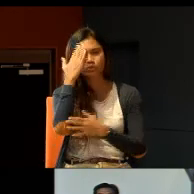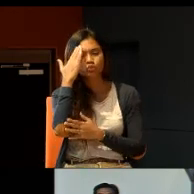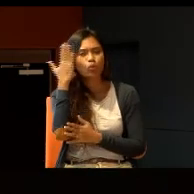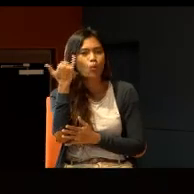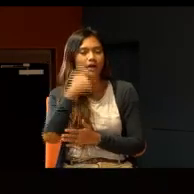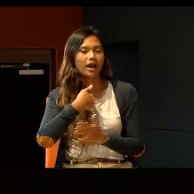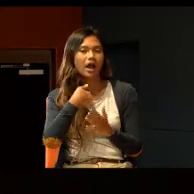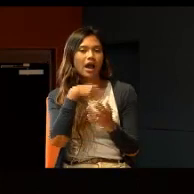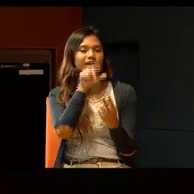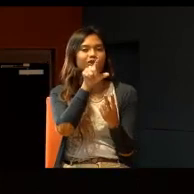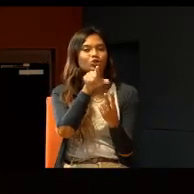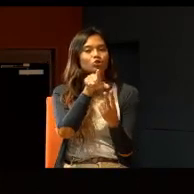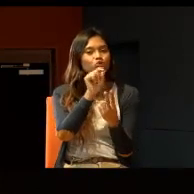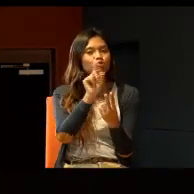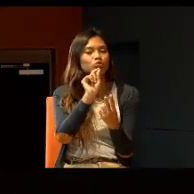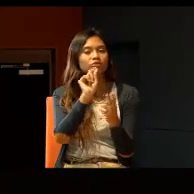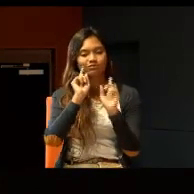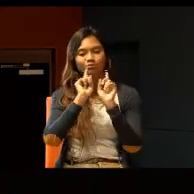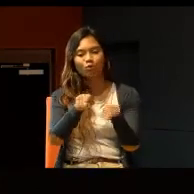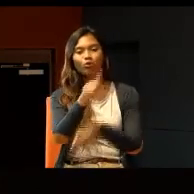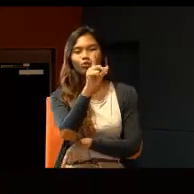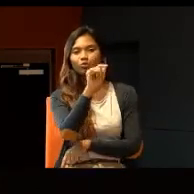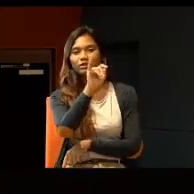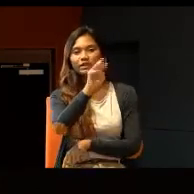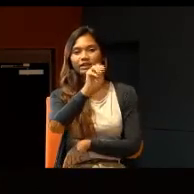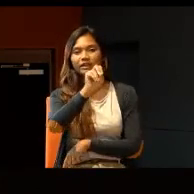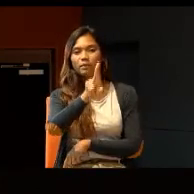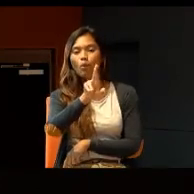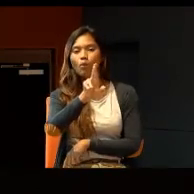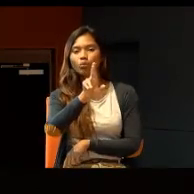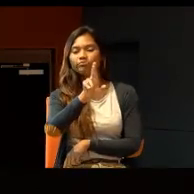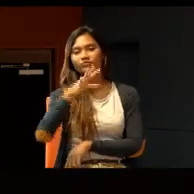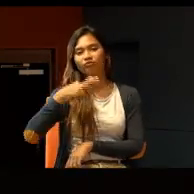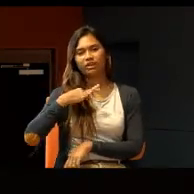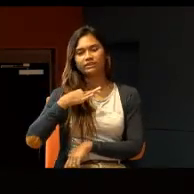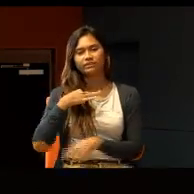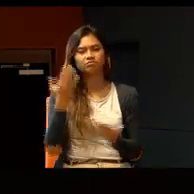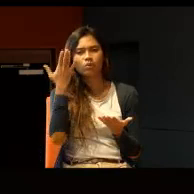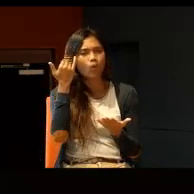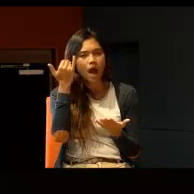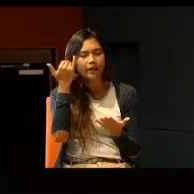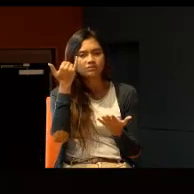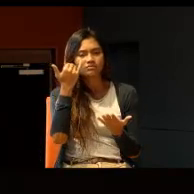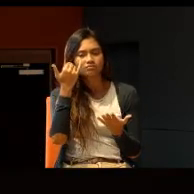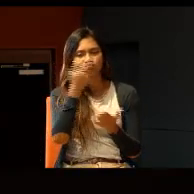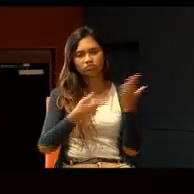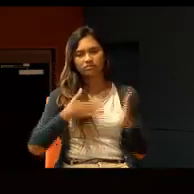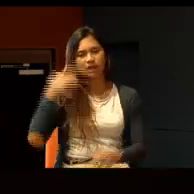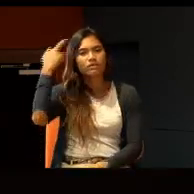I choose to go to Timor to volunteer? What was my reasons?